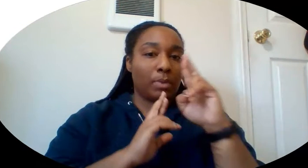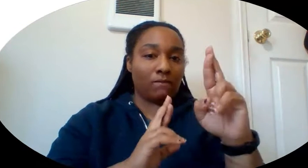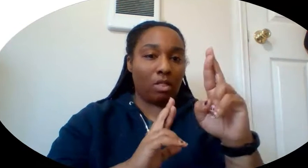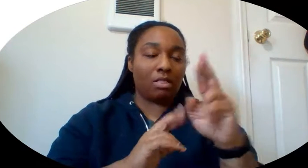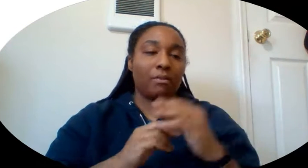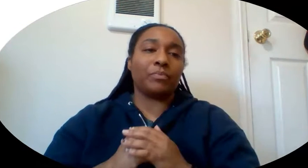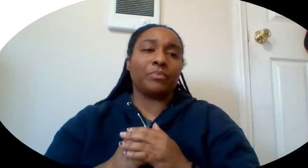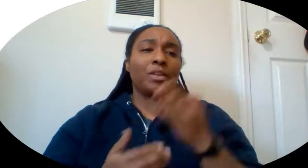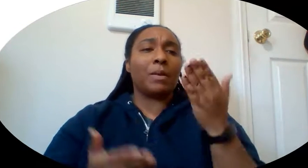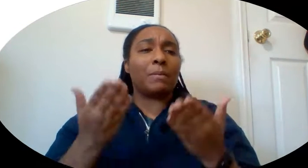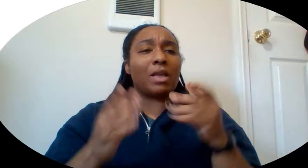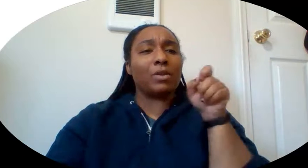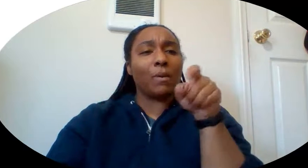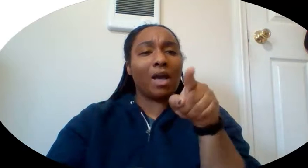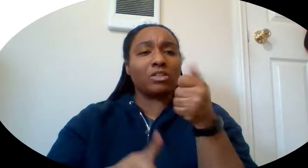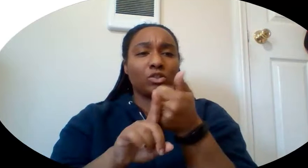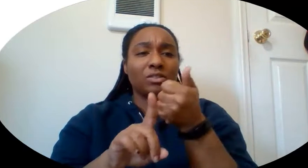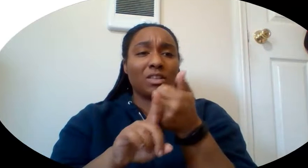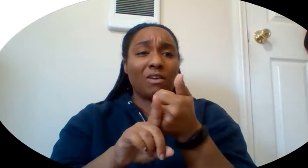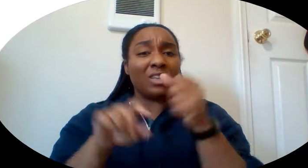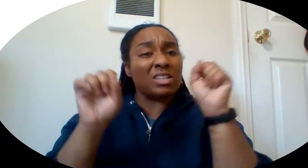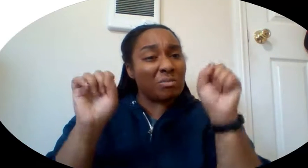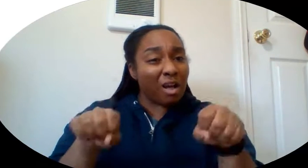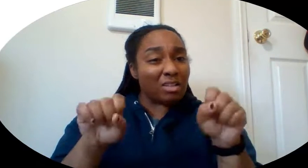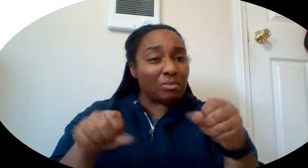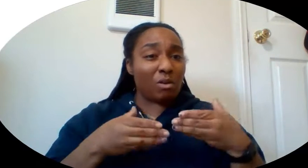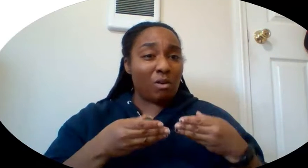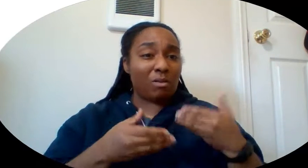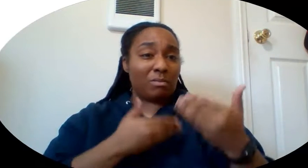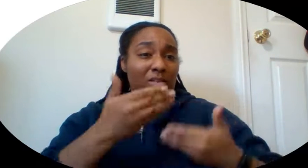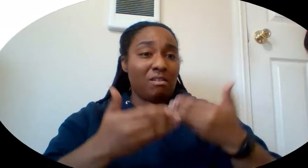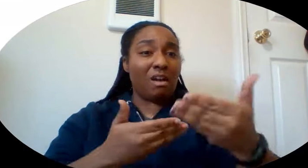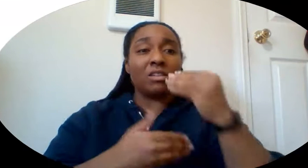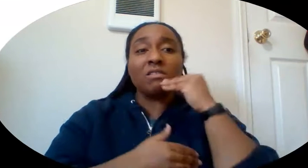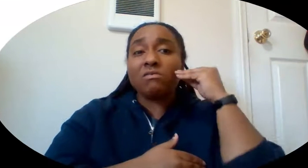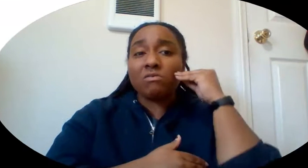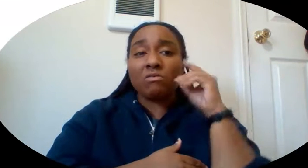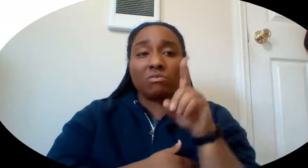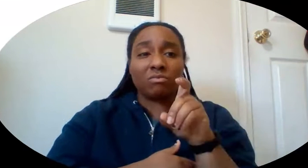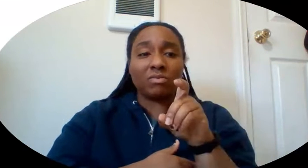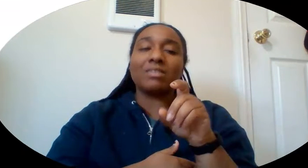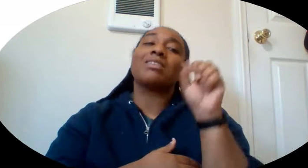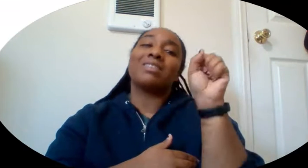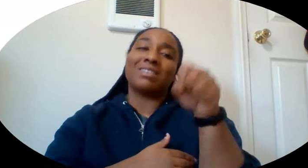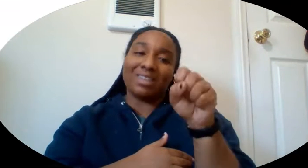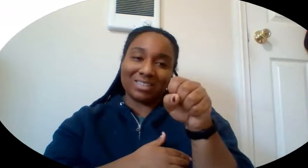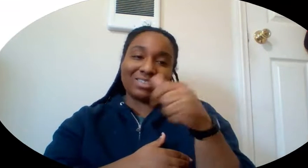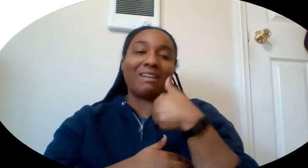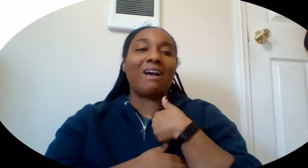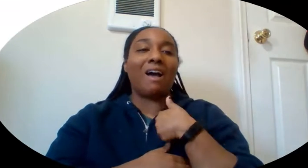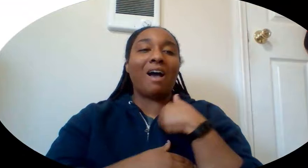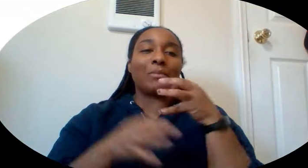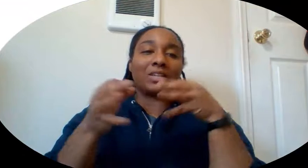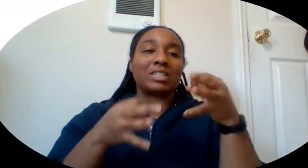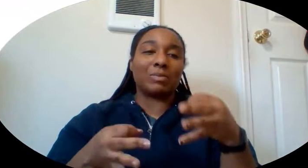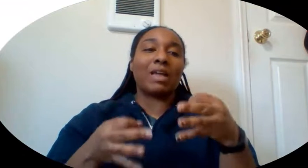You may be asking yourself, is it possible to be kind at home? Yes, it is, and I'm going to tell you a lot